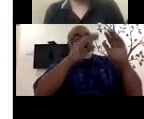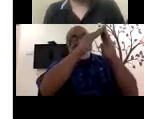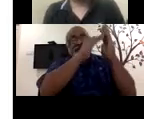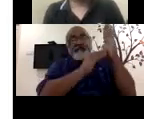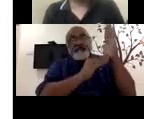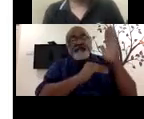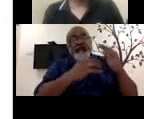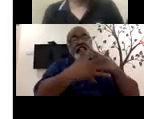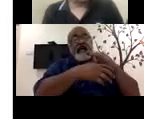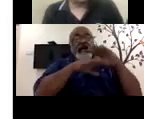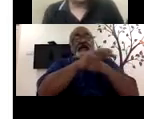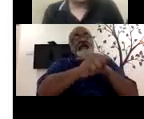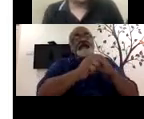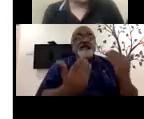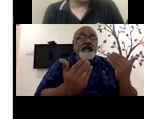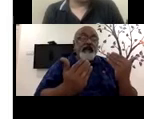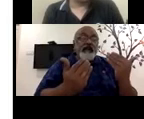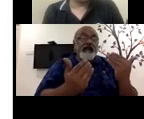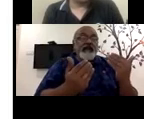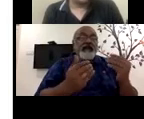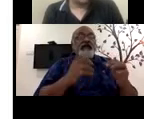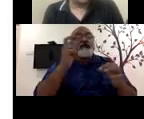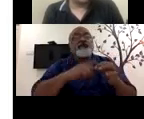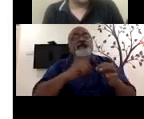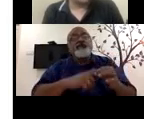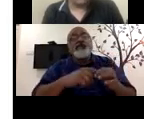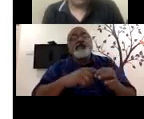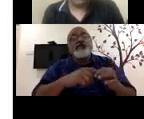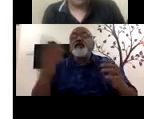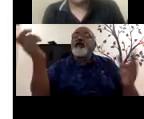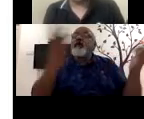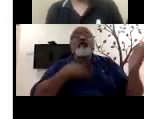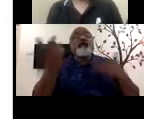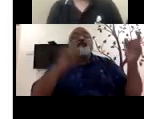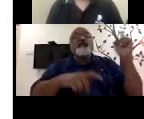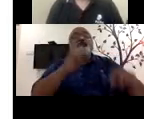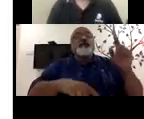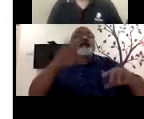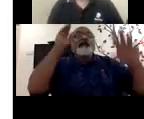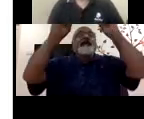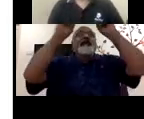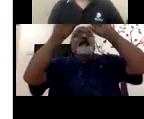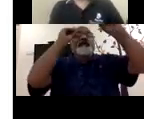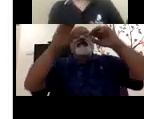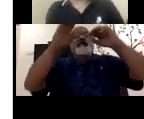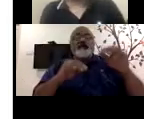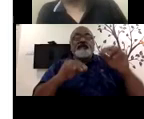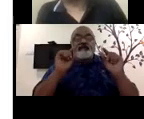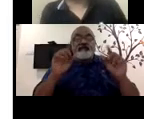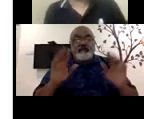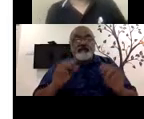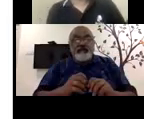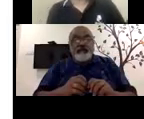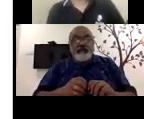so people can join at their own convenient time and learn. Okay, great. So that will, that will,